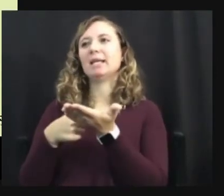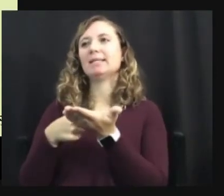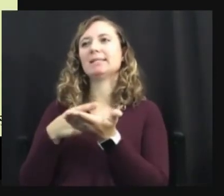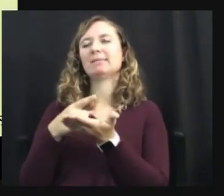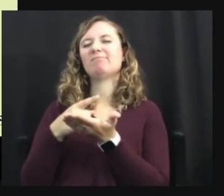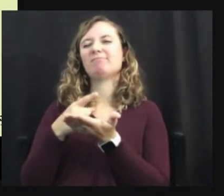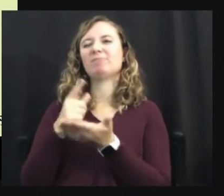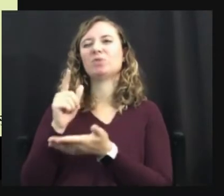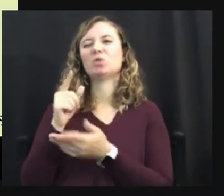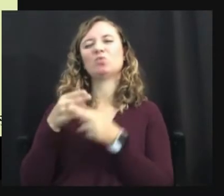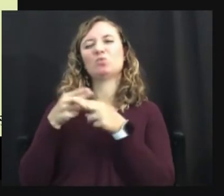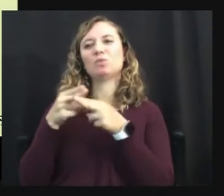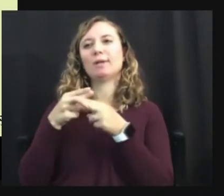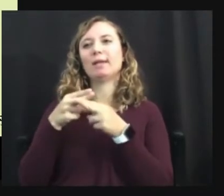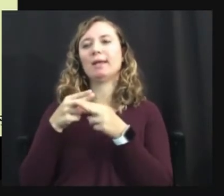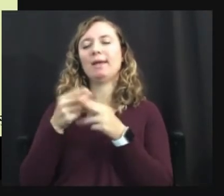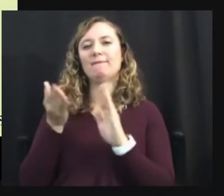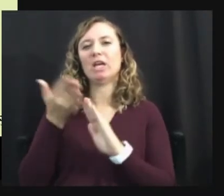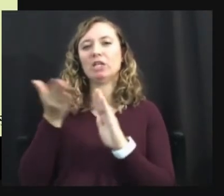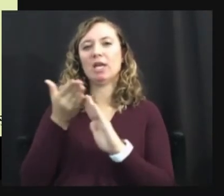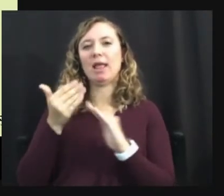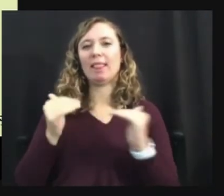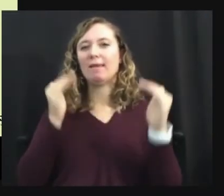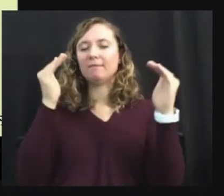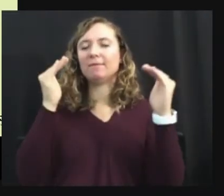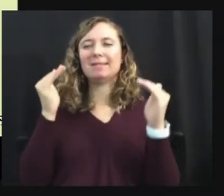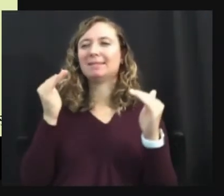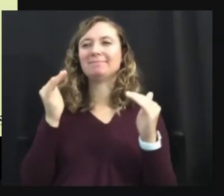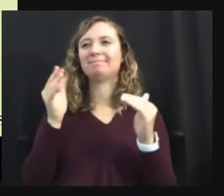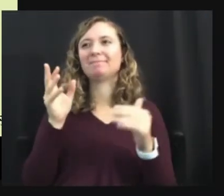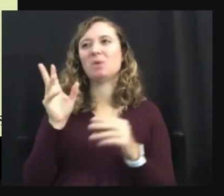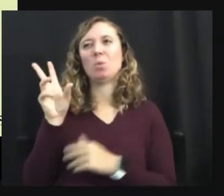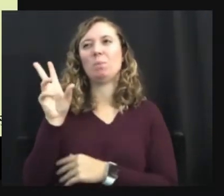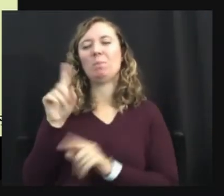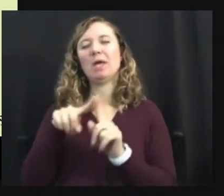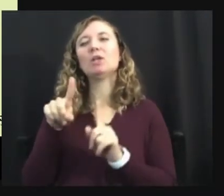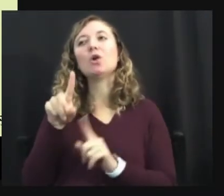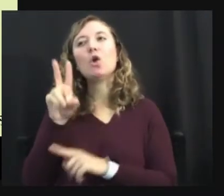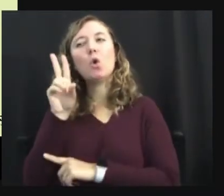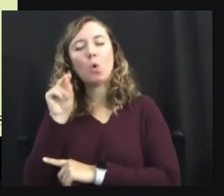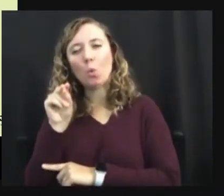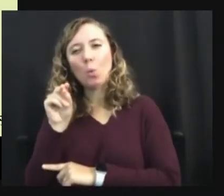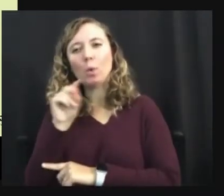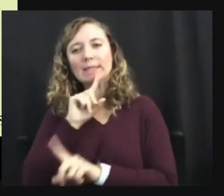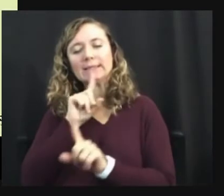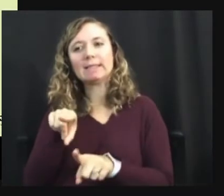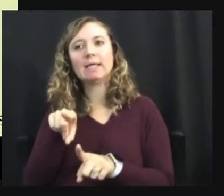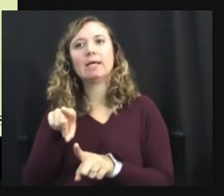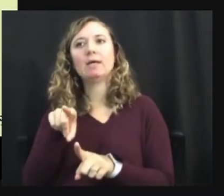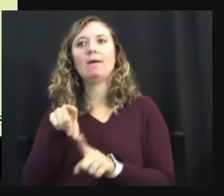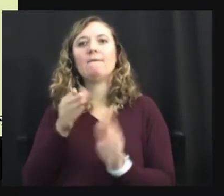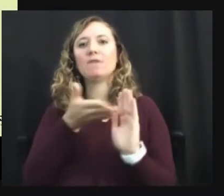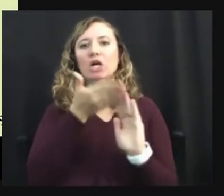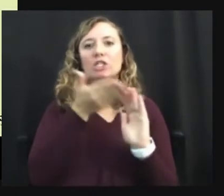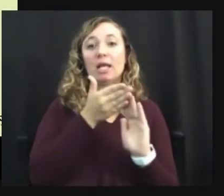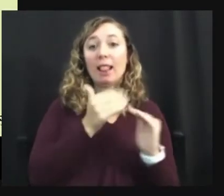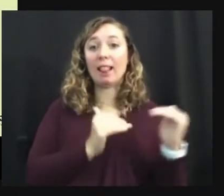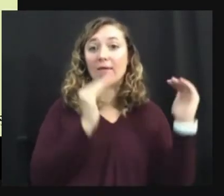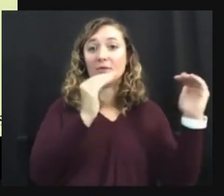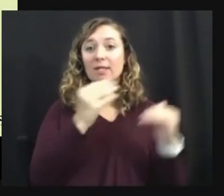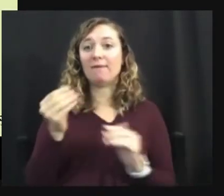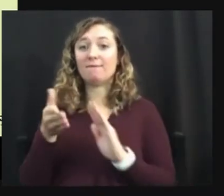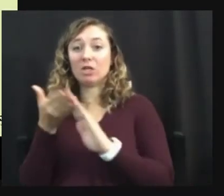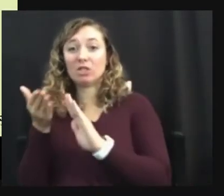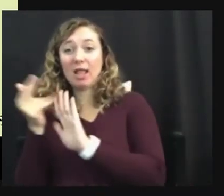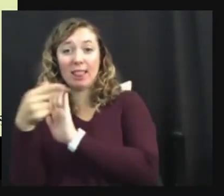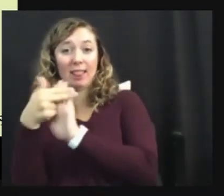but there's, there's more to it than that. Um, and also functioning levels and functioning labels are, um,